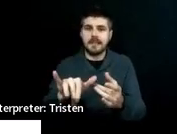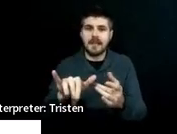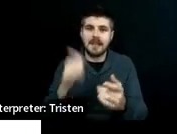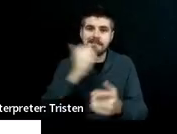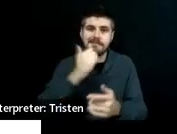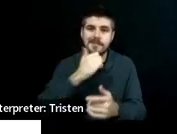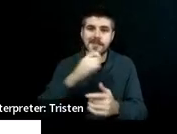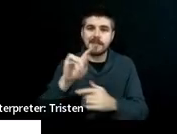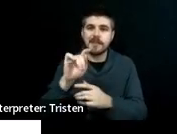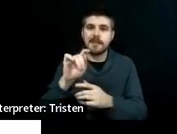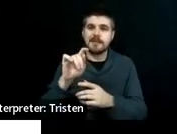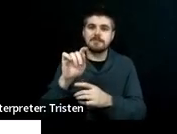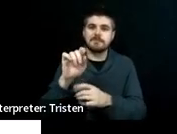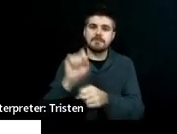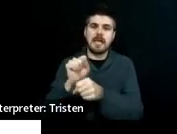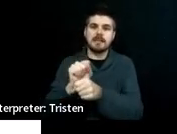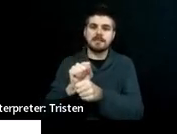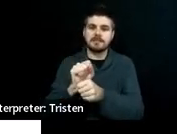for your health care.